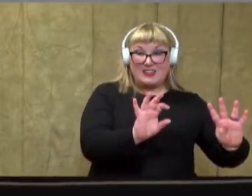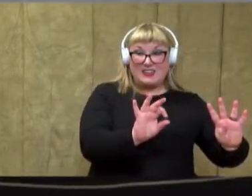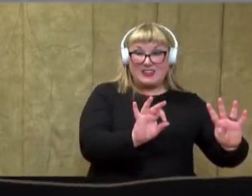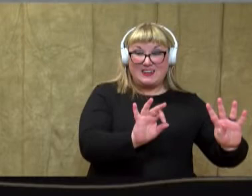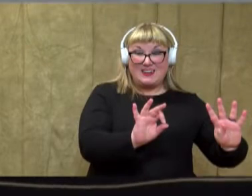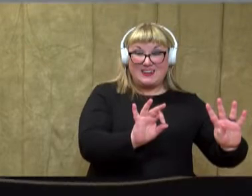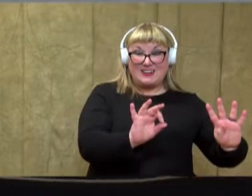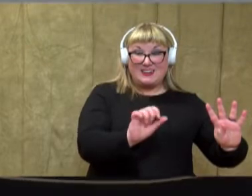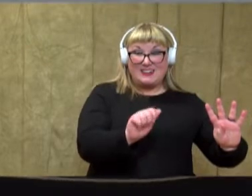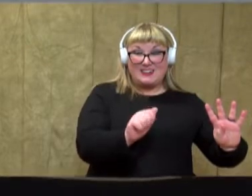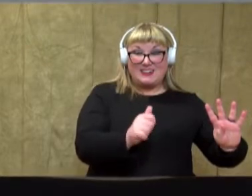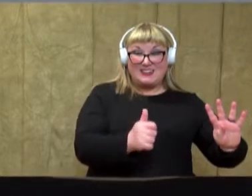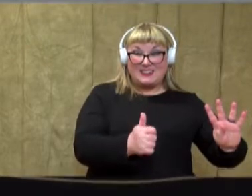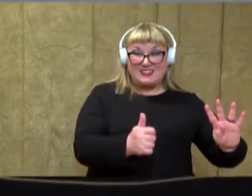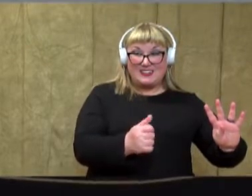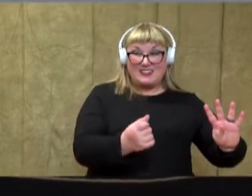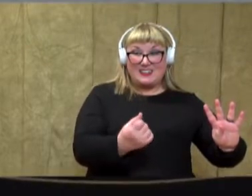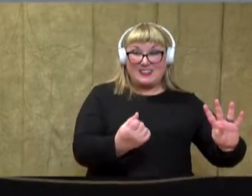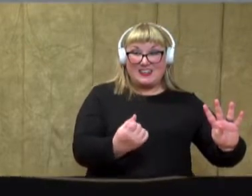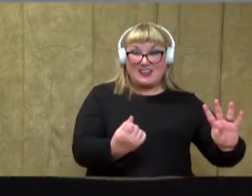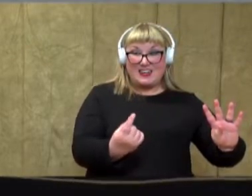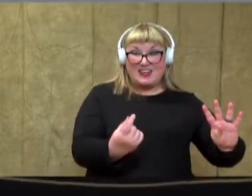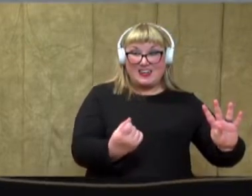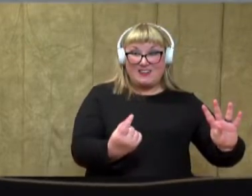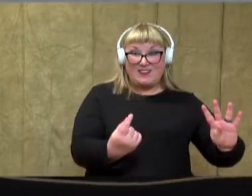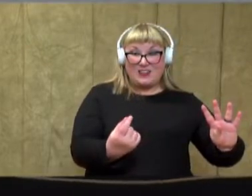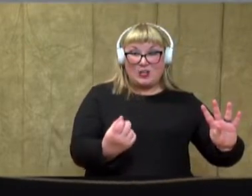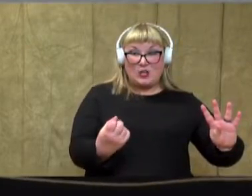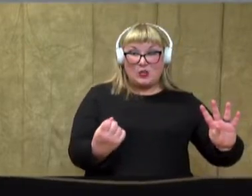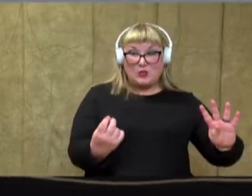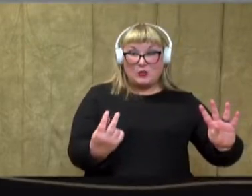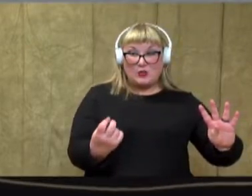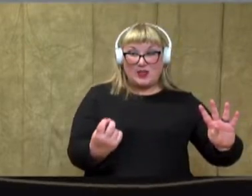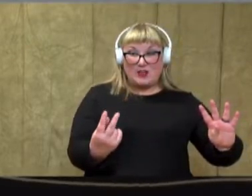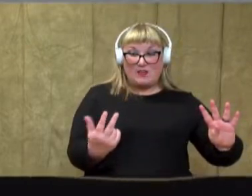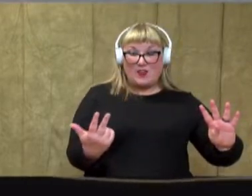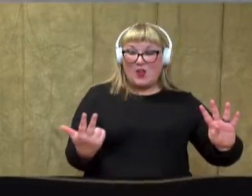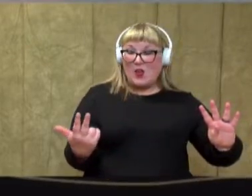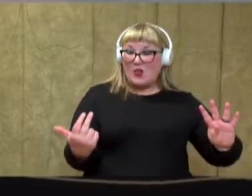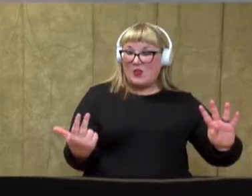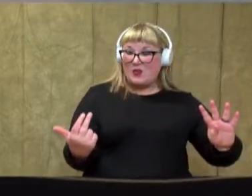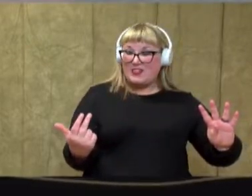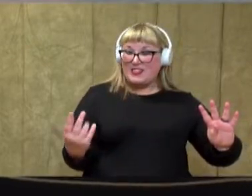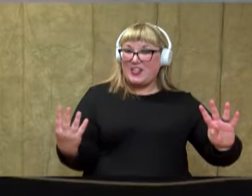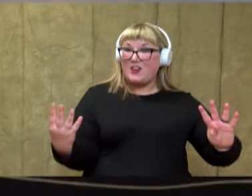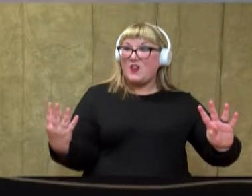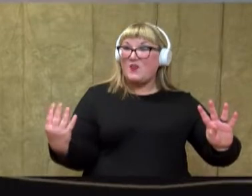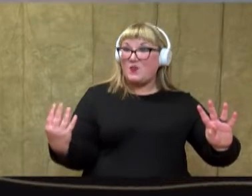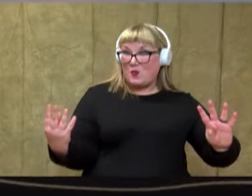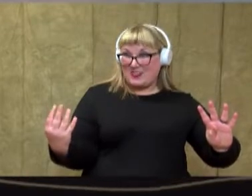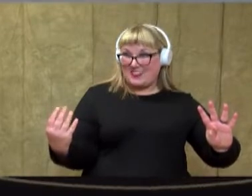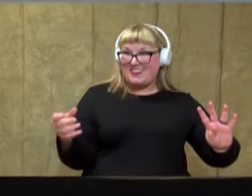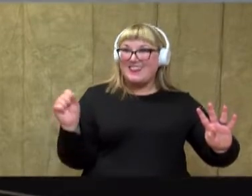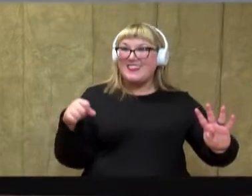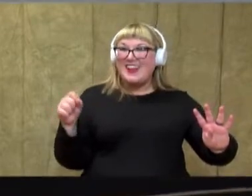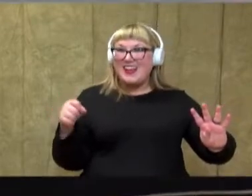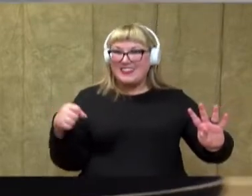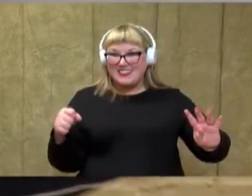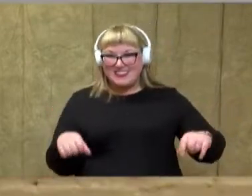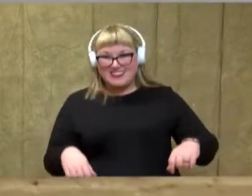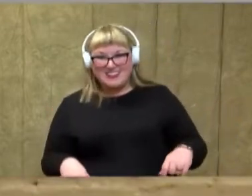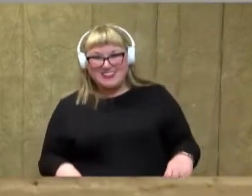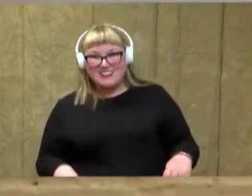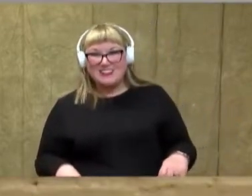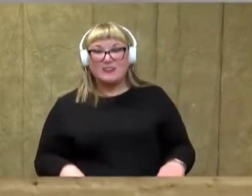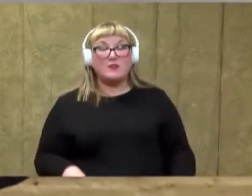9, 10, 11, 12, 13, 14. Good